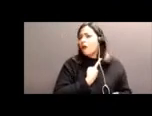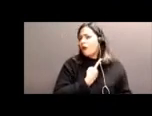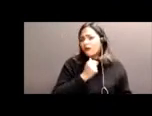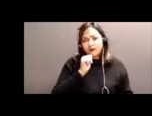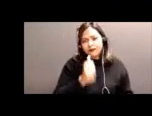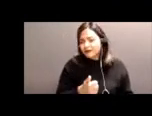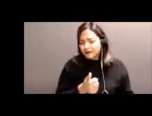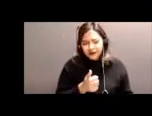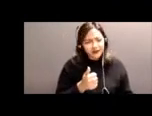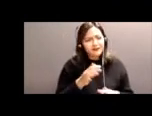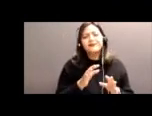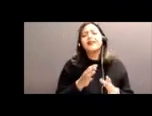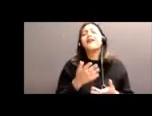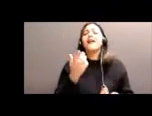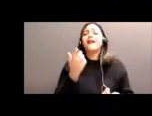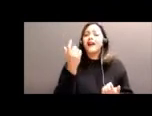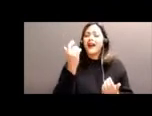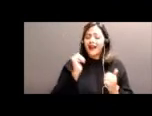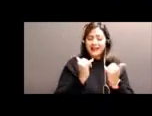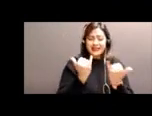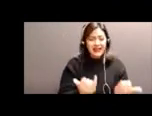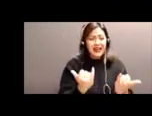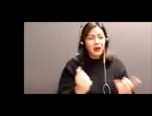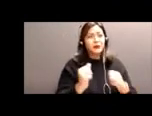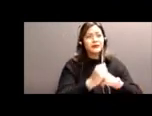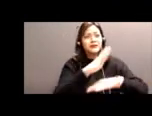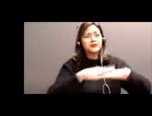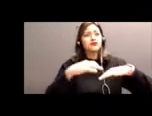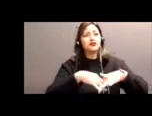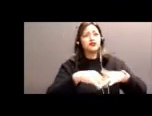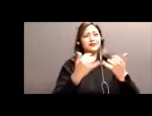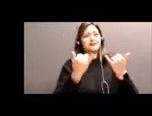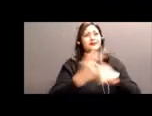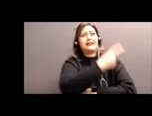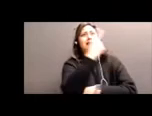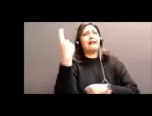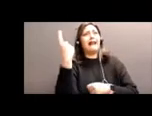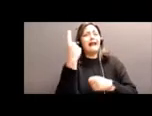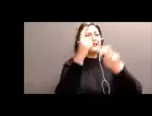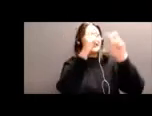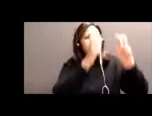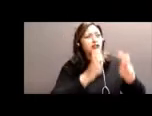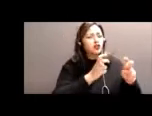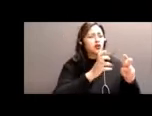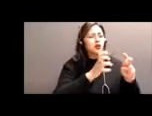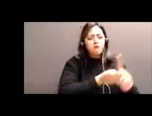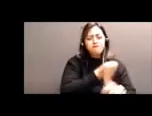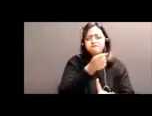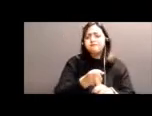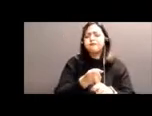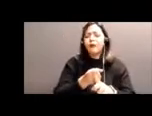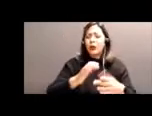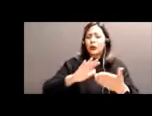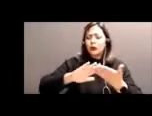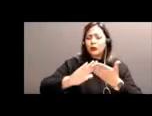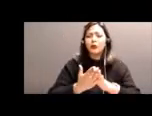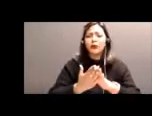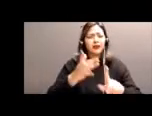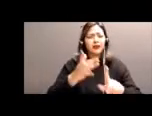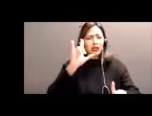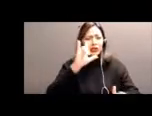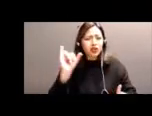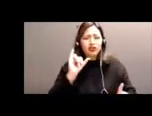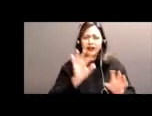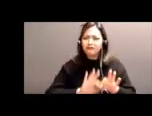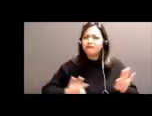Understanding how our current Indigenous issues impact our Indigenous communities. The goal, my vision,